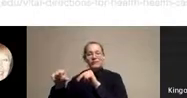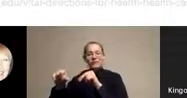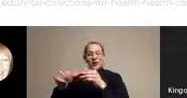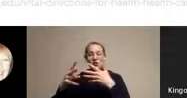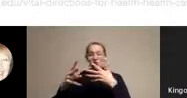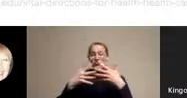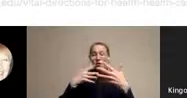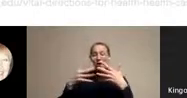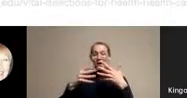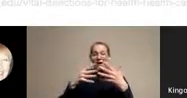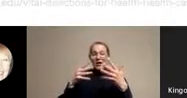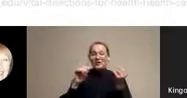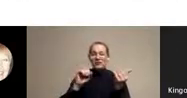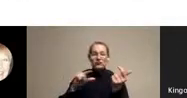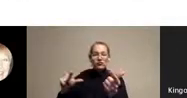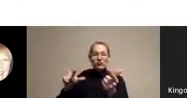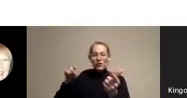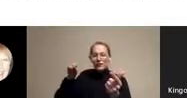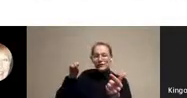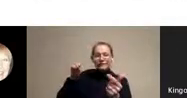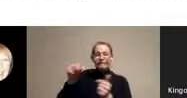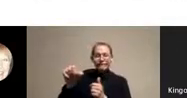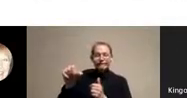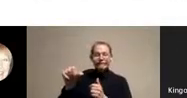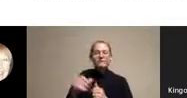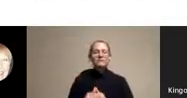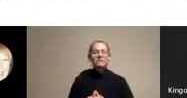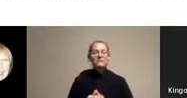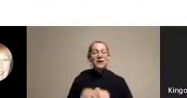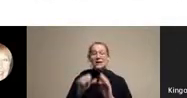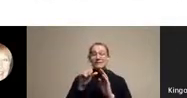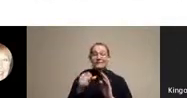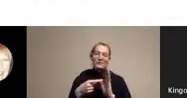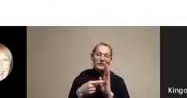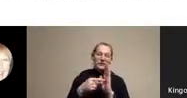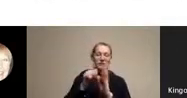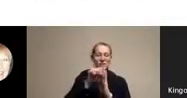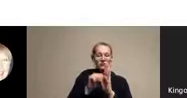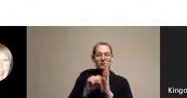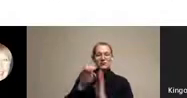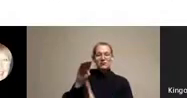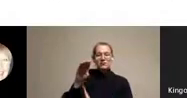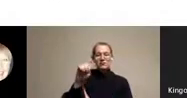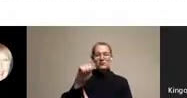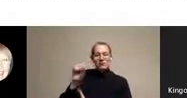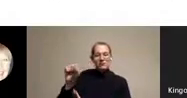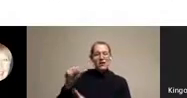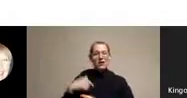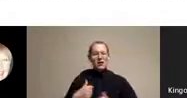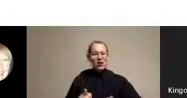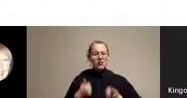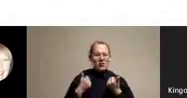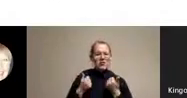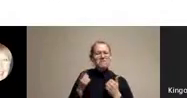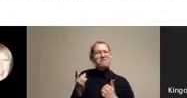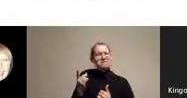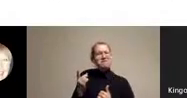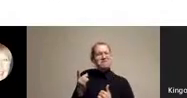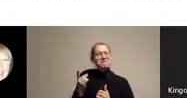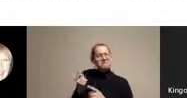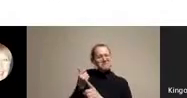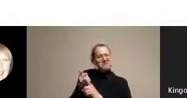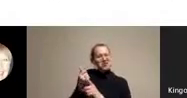other spending, which is going down over time. You take a state like Massachusetts, where I live in, which is considered to be reasonably enough, one of the most progressive states.